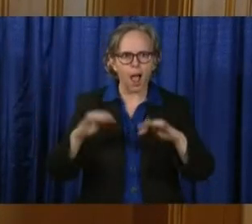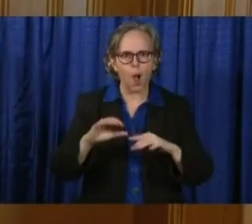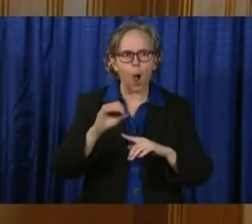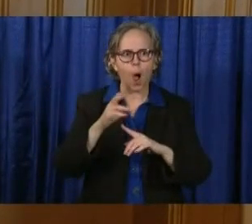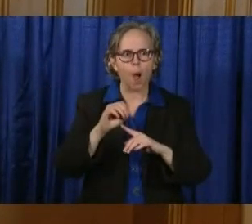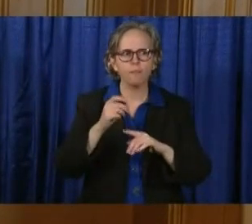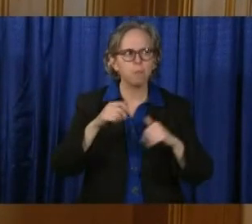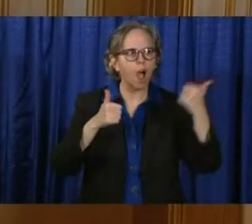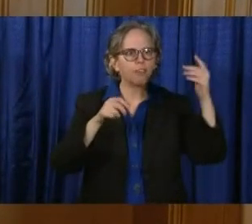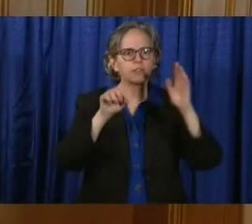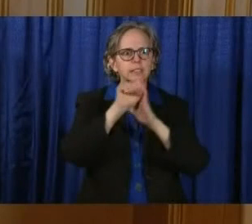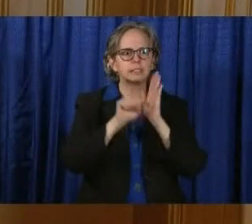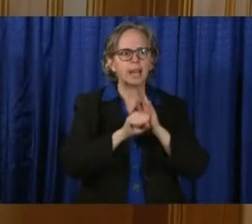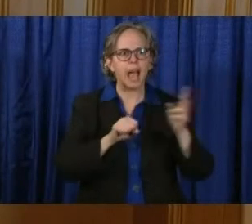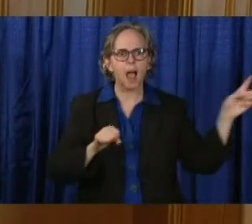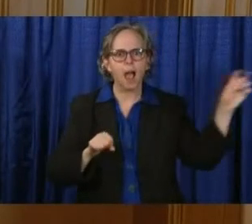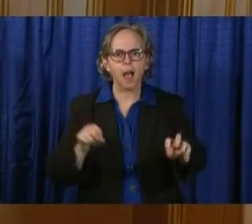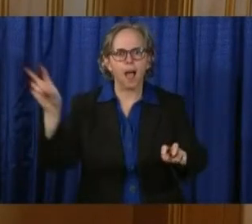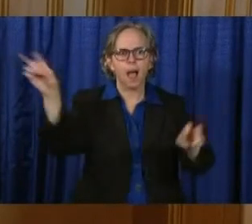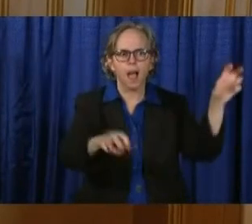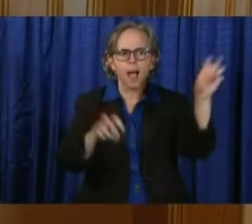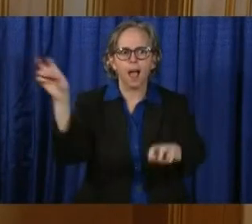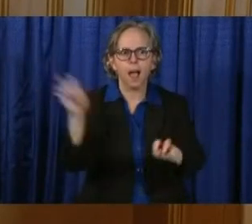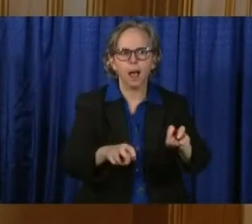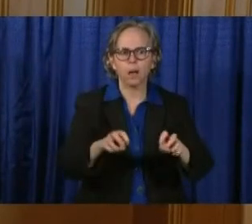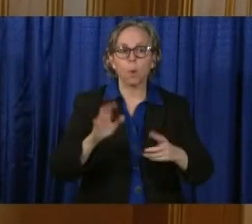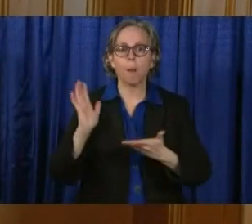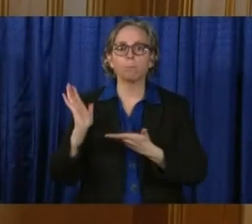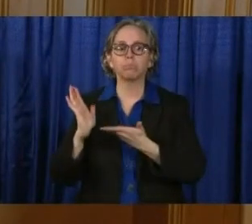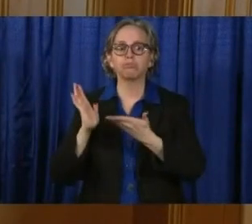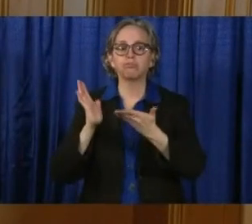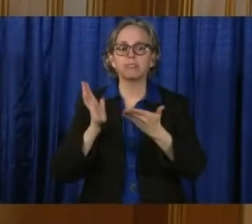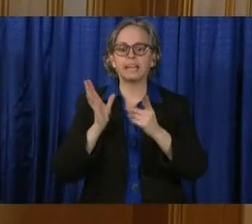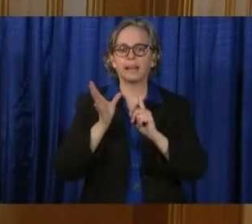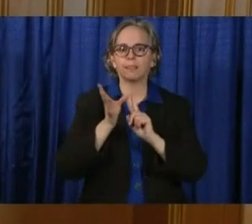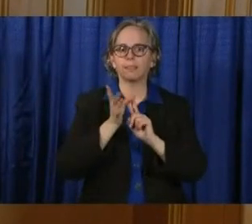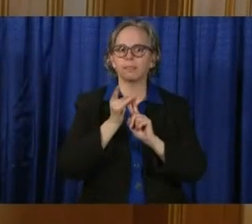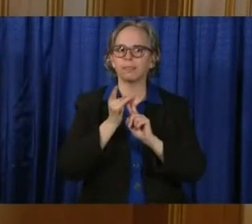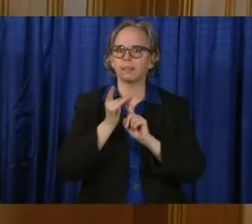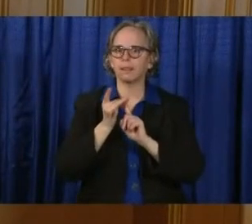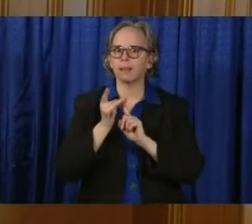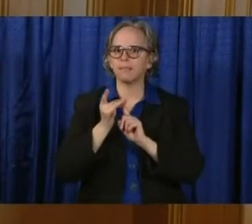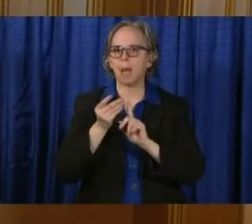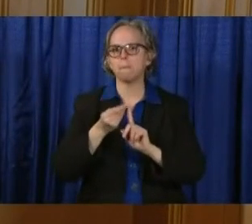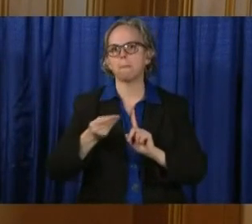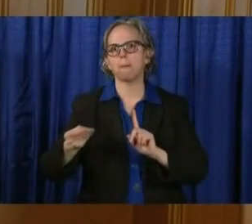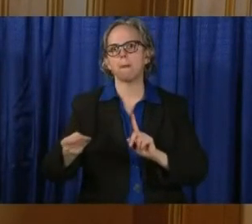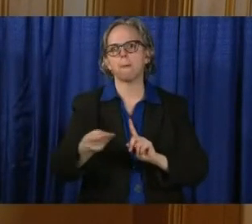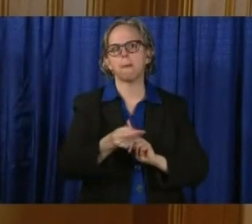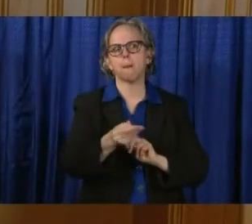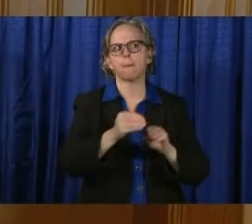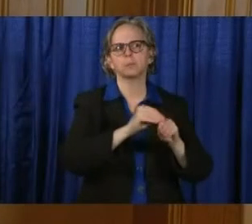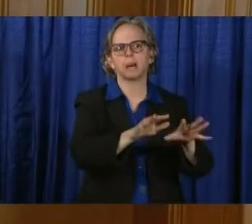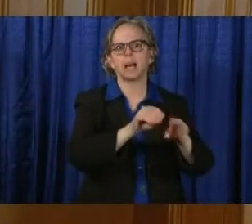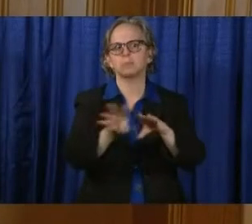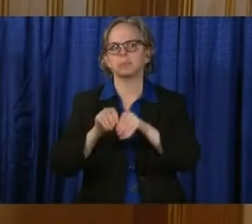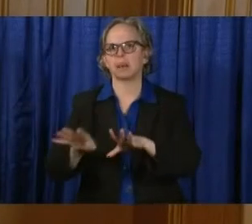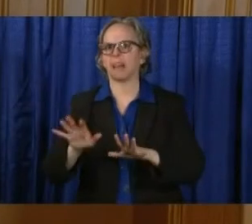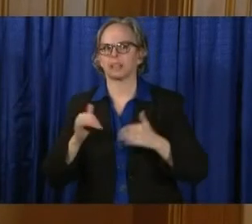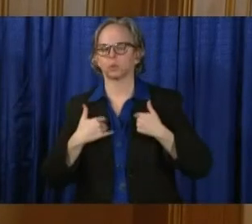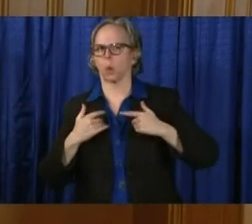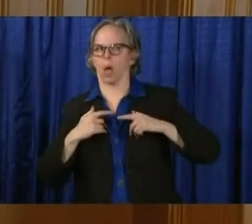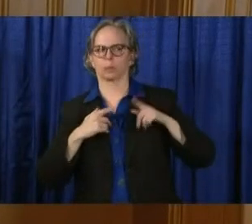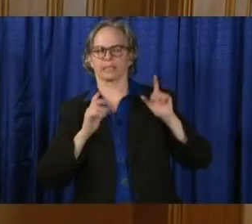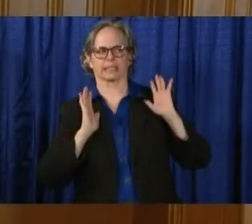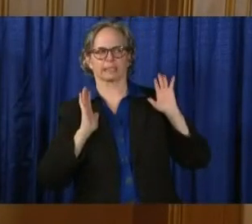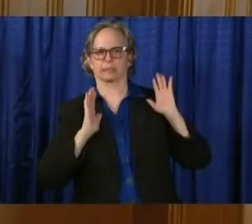states will bring something in with them. And so that is why our order was issued the other day.